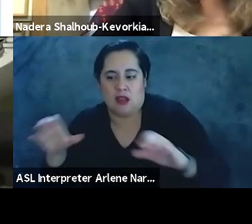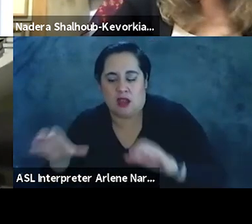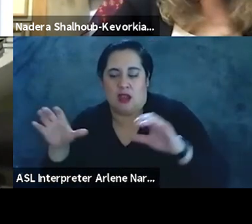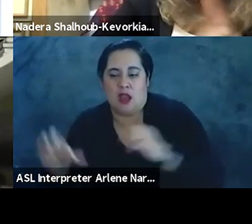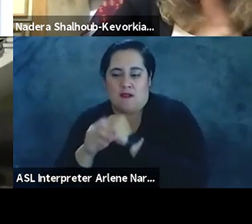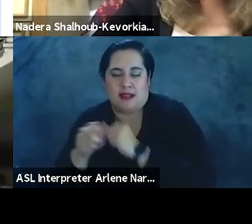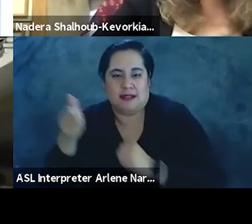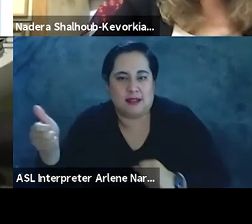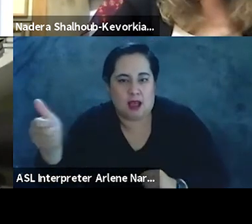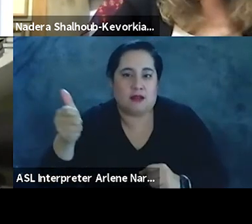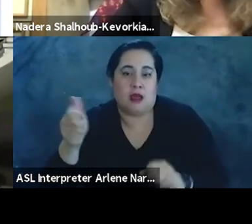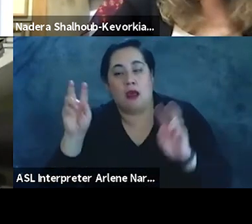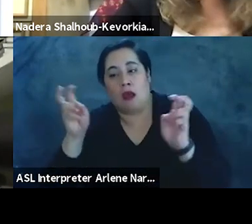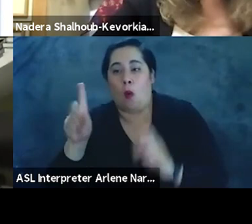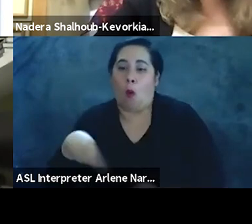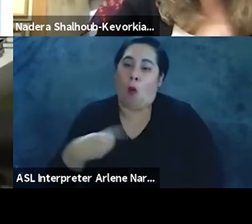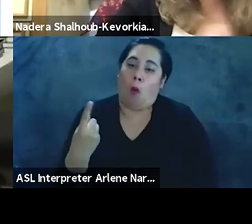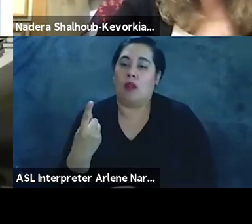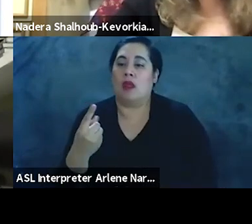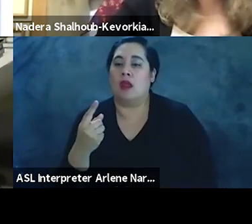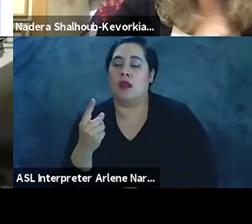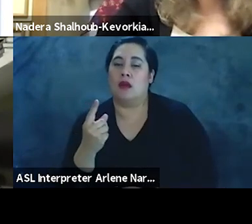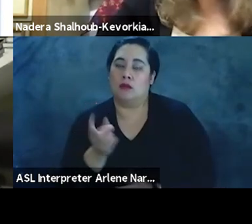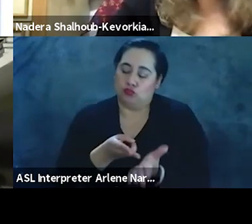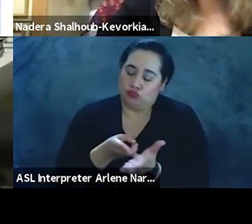themselves as the only moral or democratic